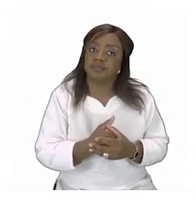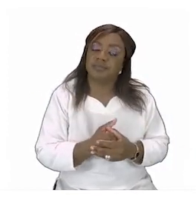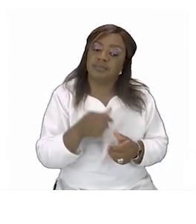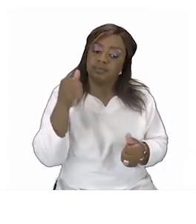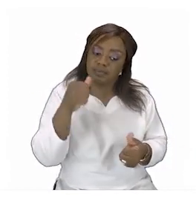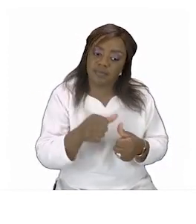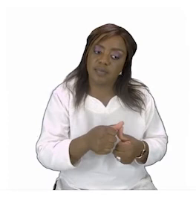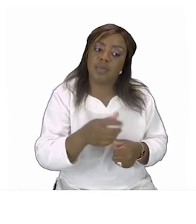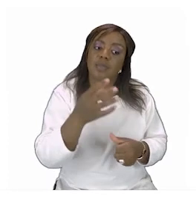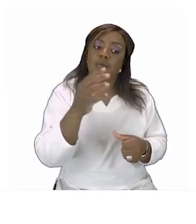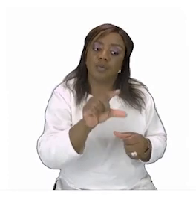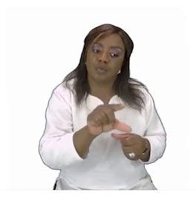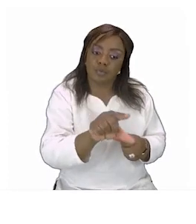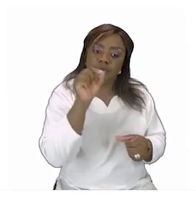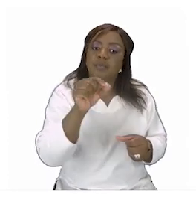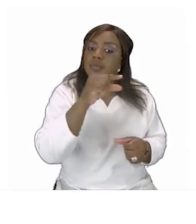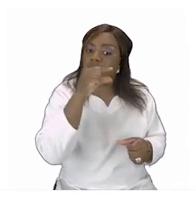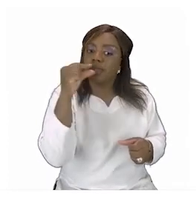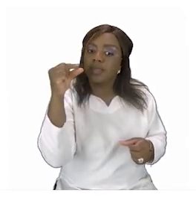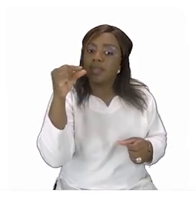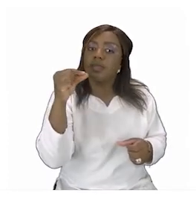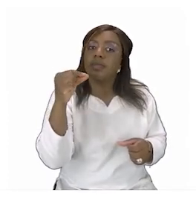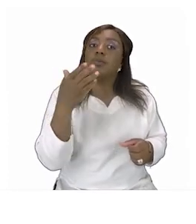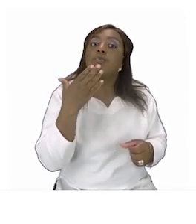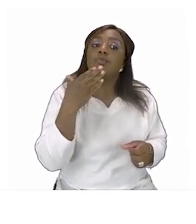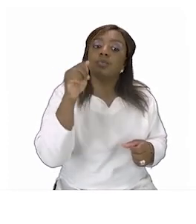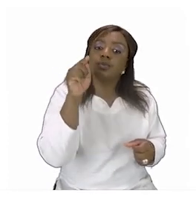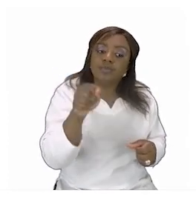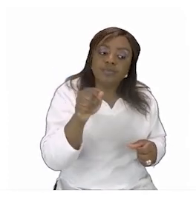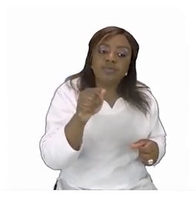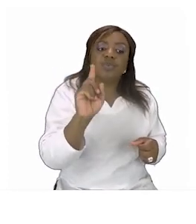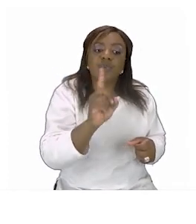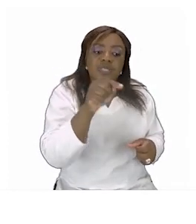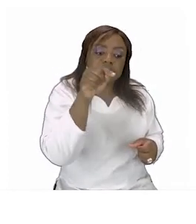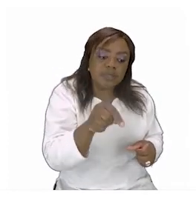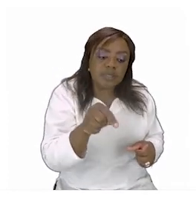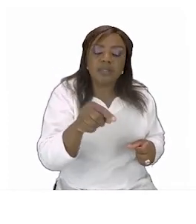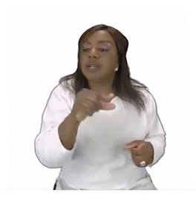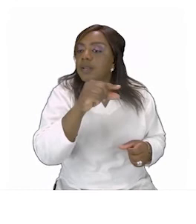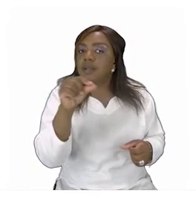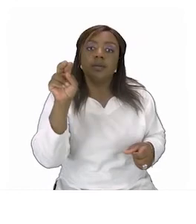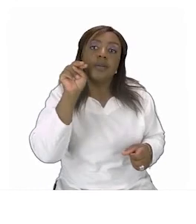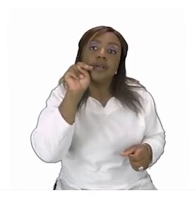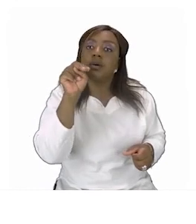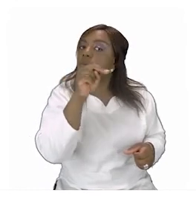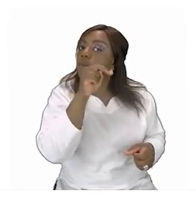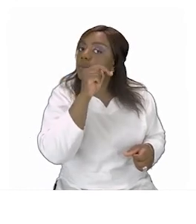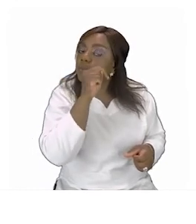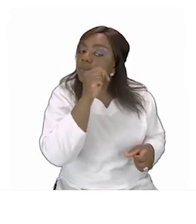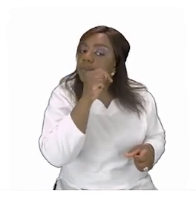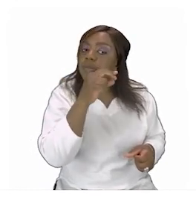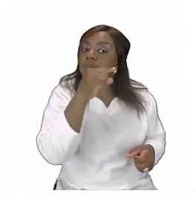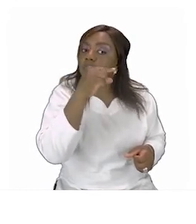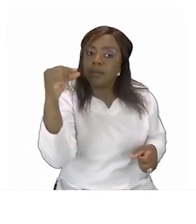name everything remember a noun is a naming word so if you are going